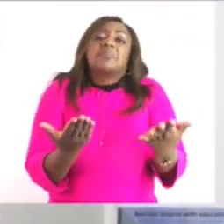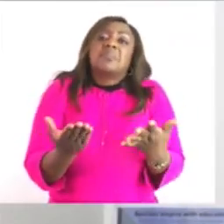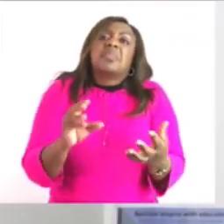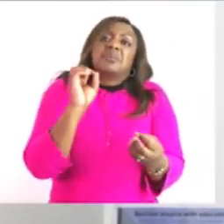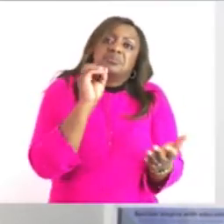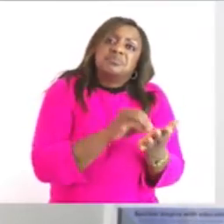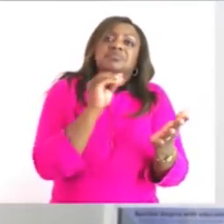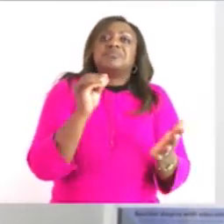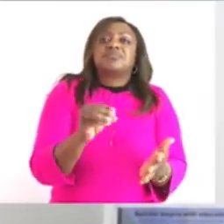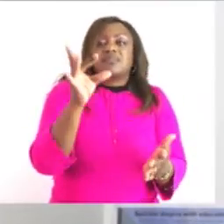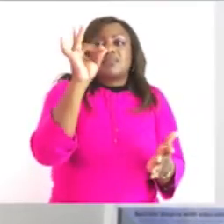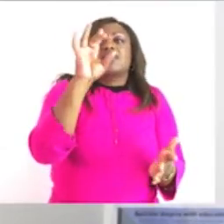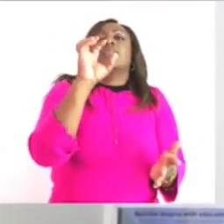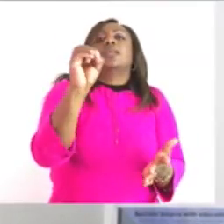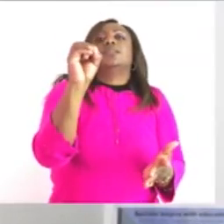as 80